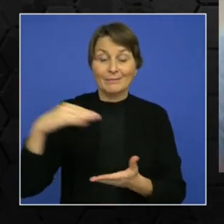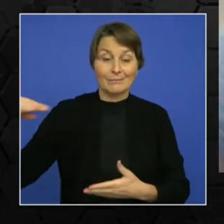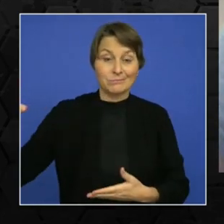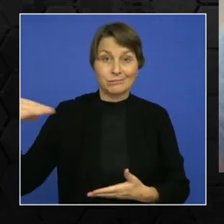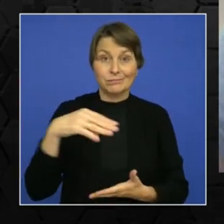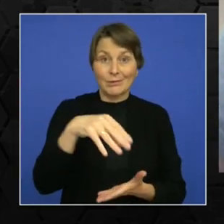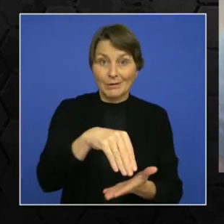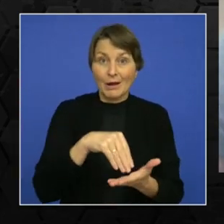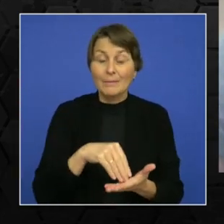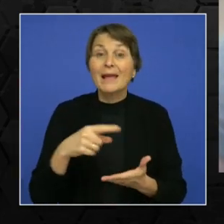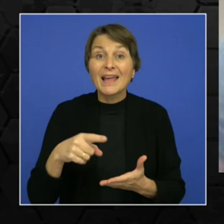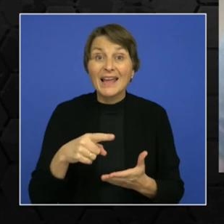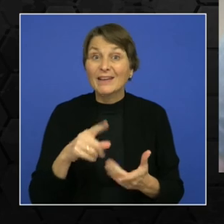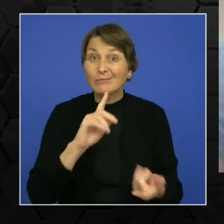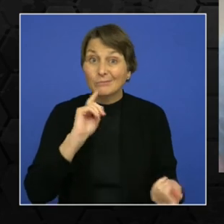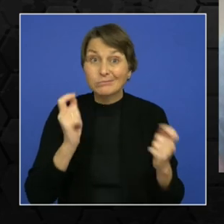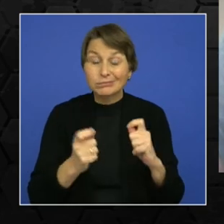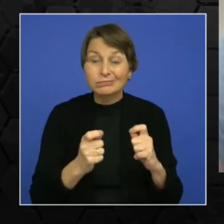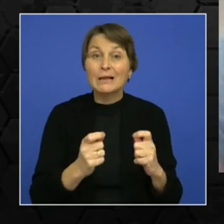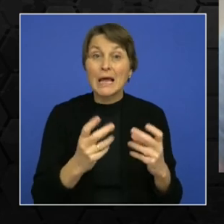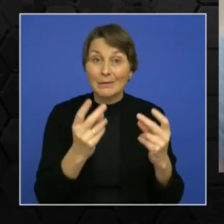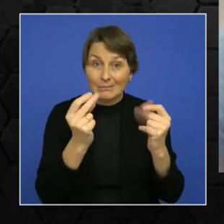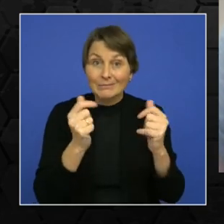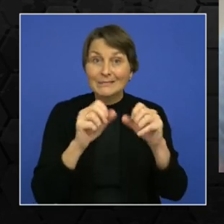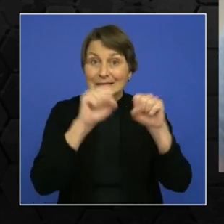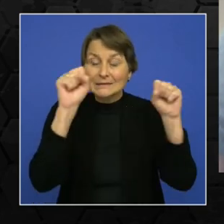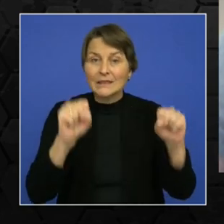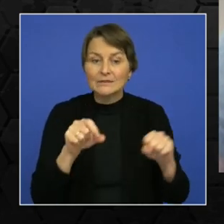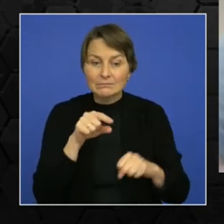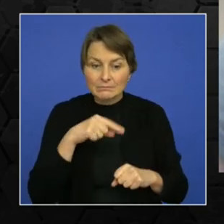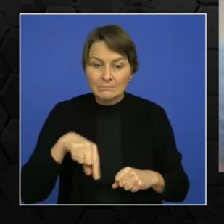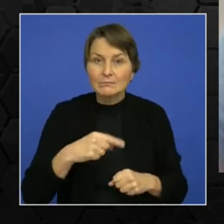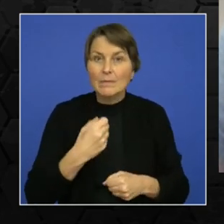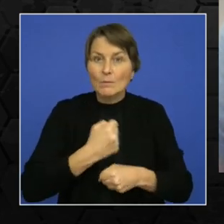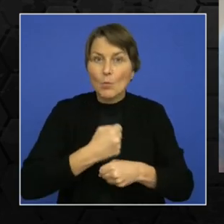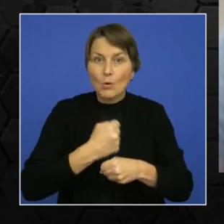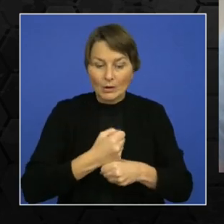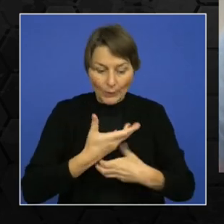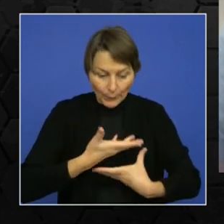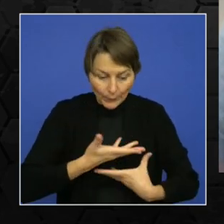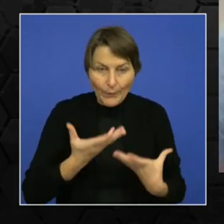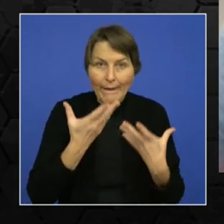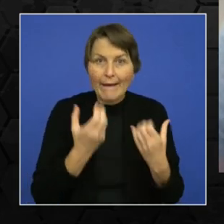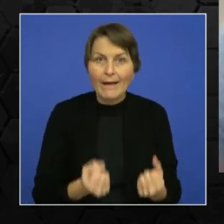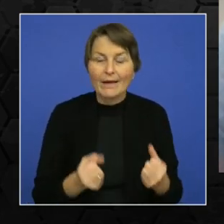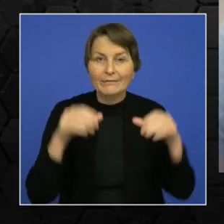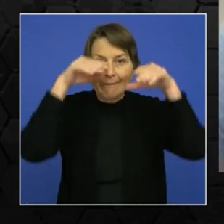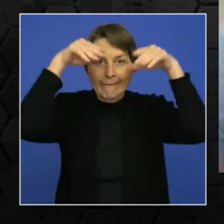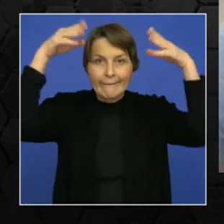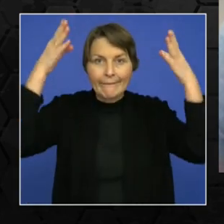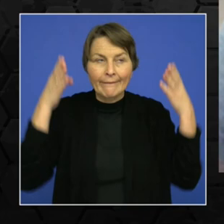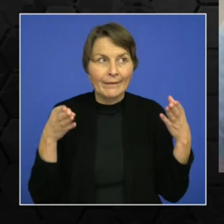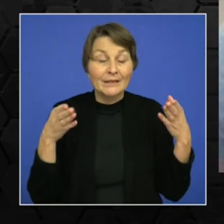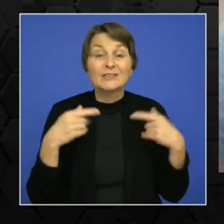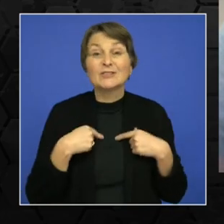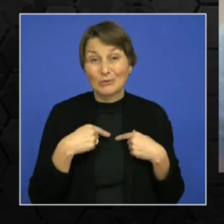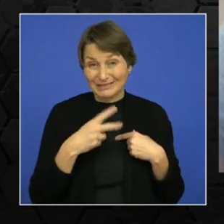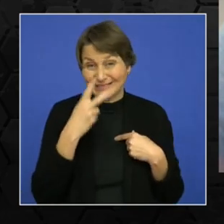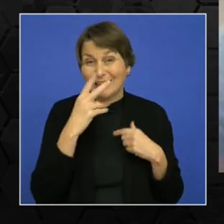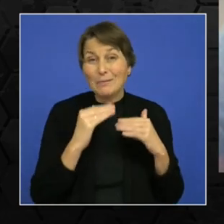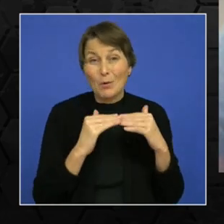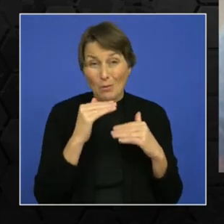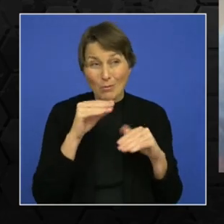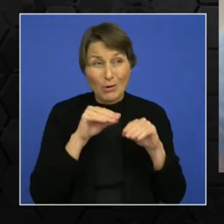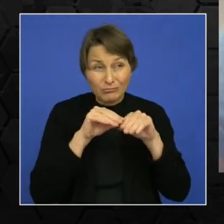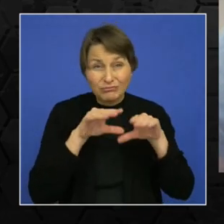jobs. So that is actually a very provident example wherein artificial intelligence is replacing jobs. So this is